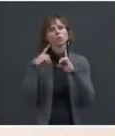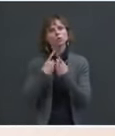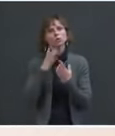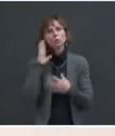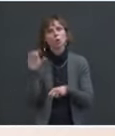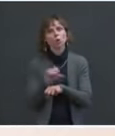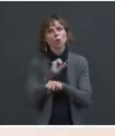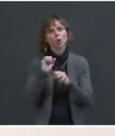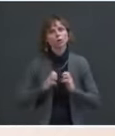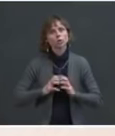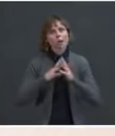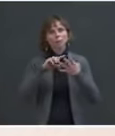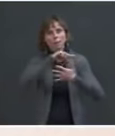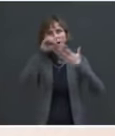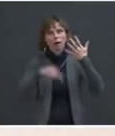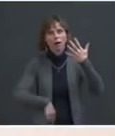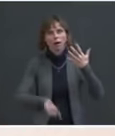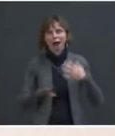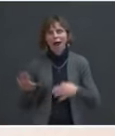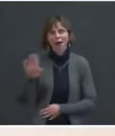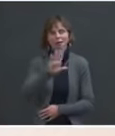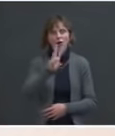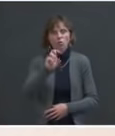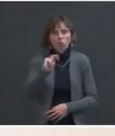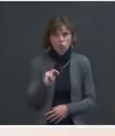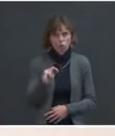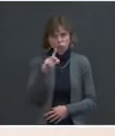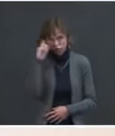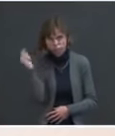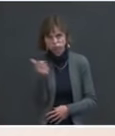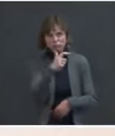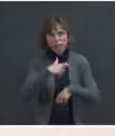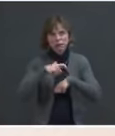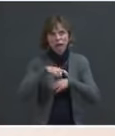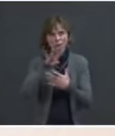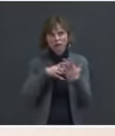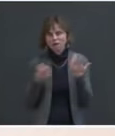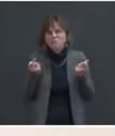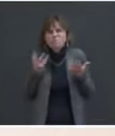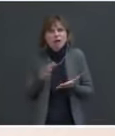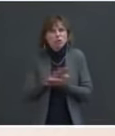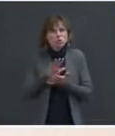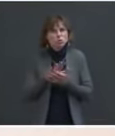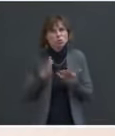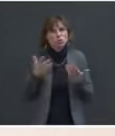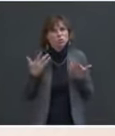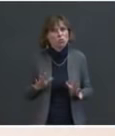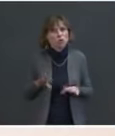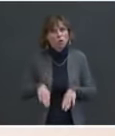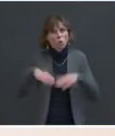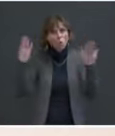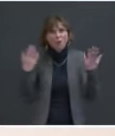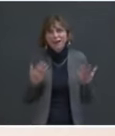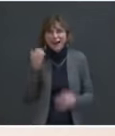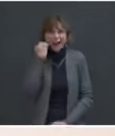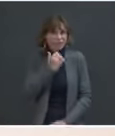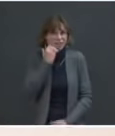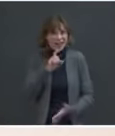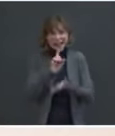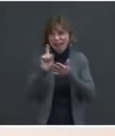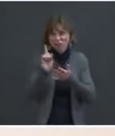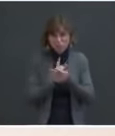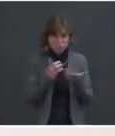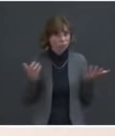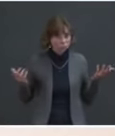that is they can effectively do. Many school districts are reopening, right? Many are reopening every single week and day and week, right?